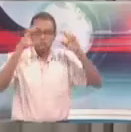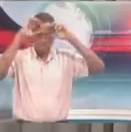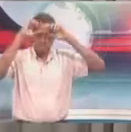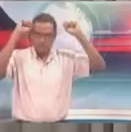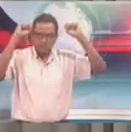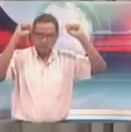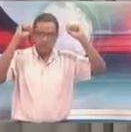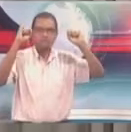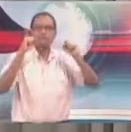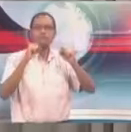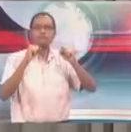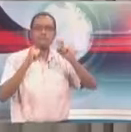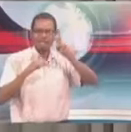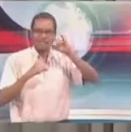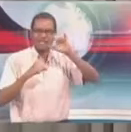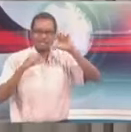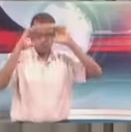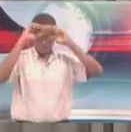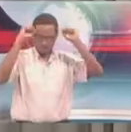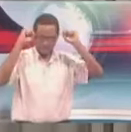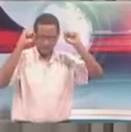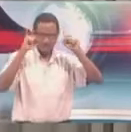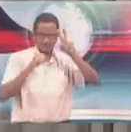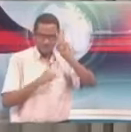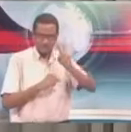PEDAVSA at the time we met with him.